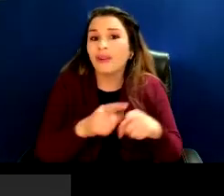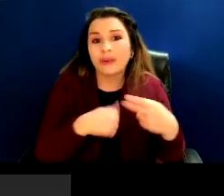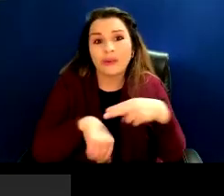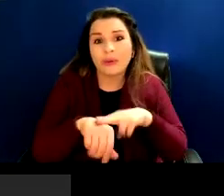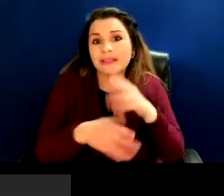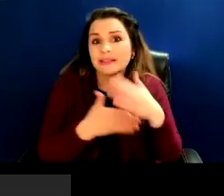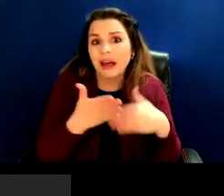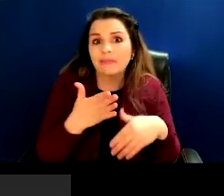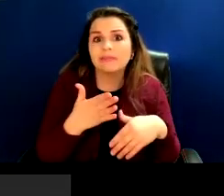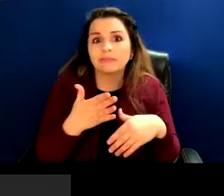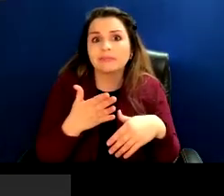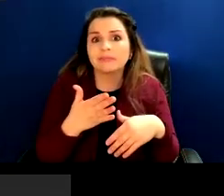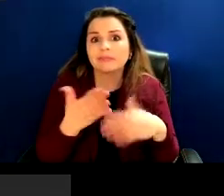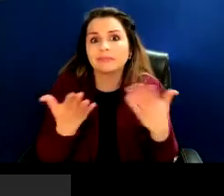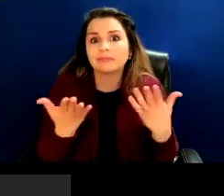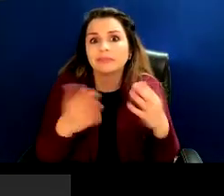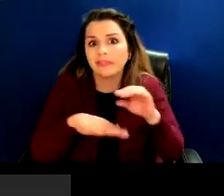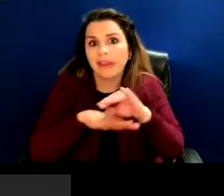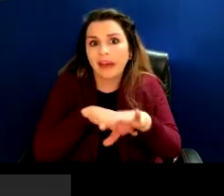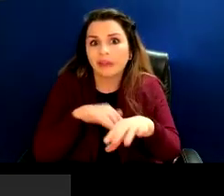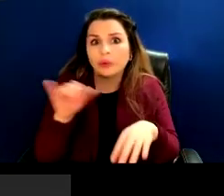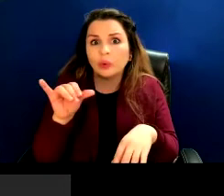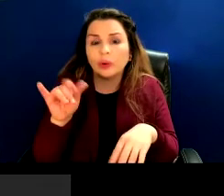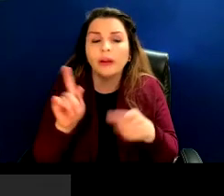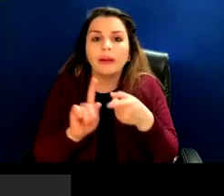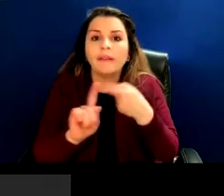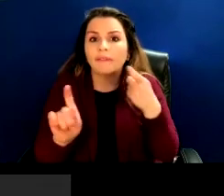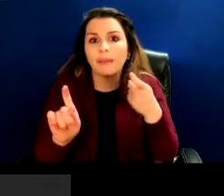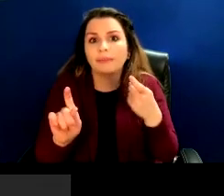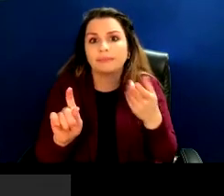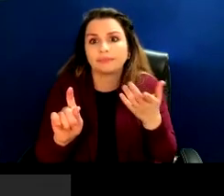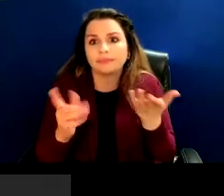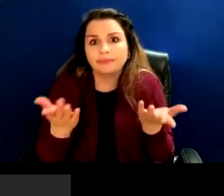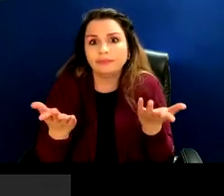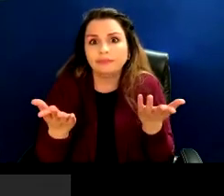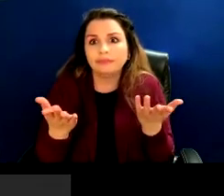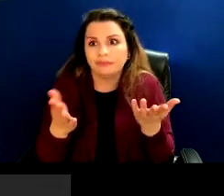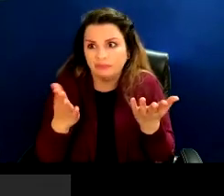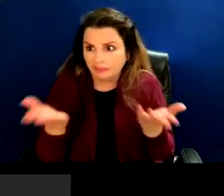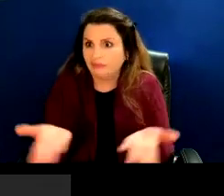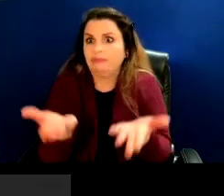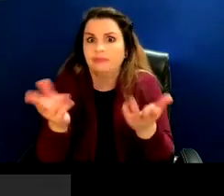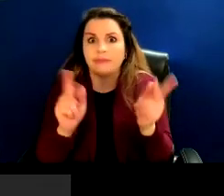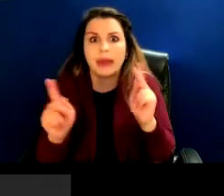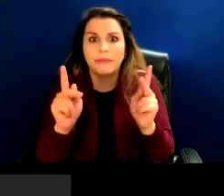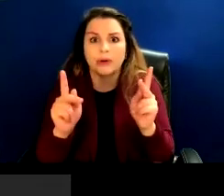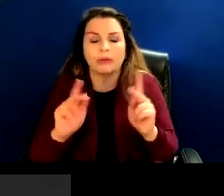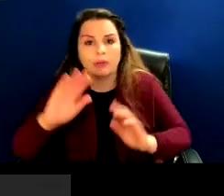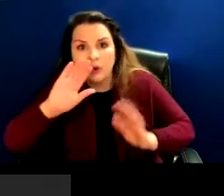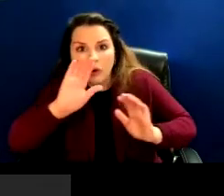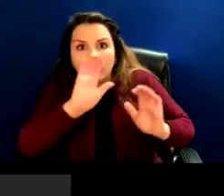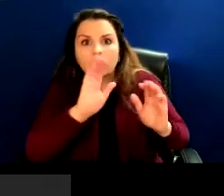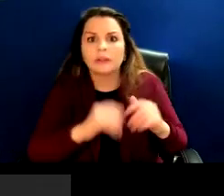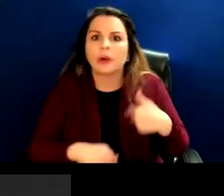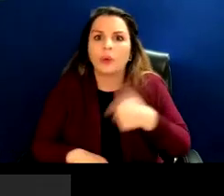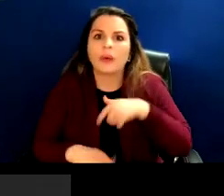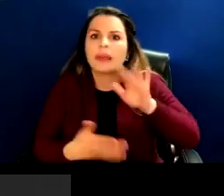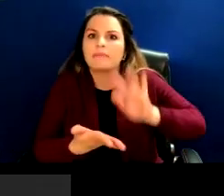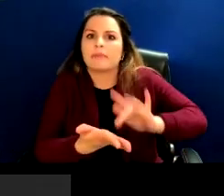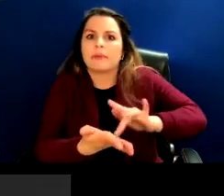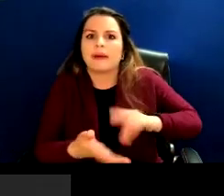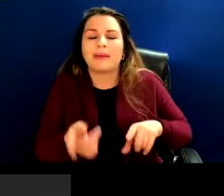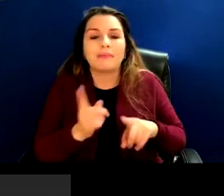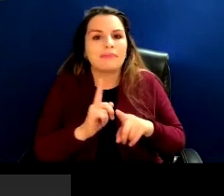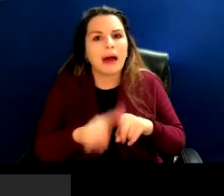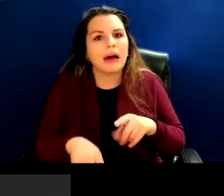some effect from what the public is searching for and what the public is clicking on. But I